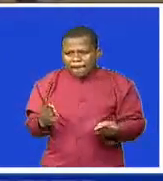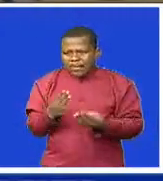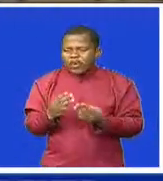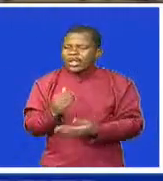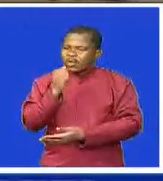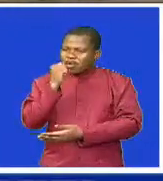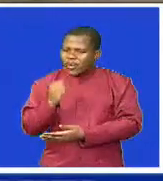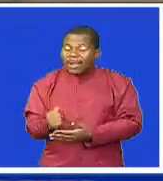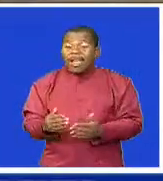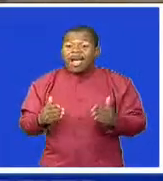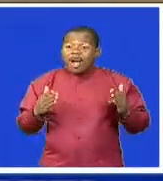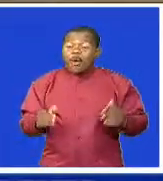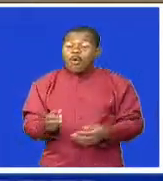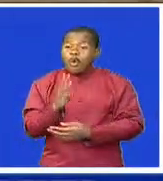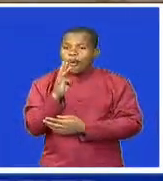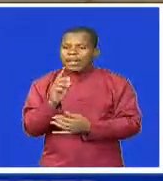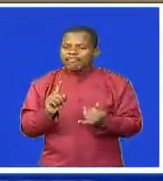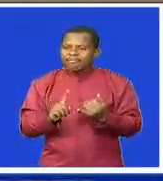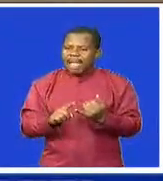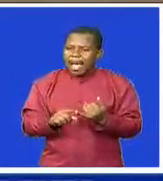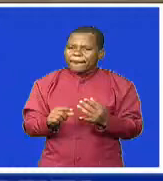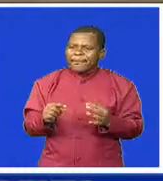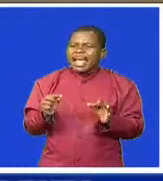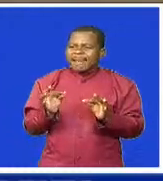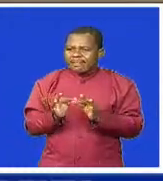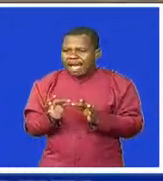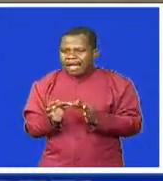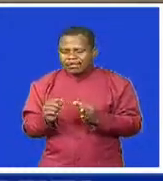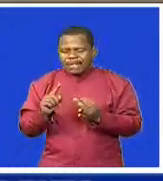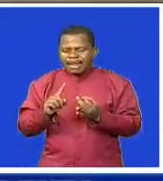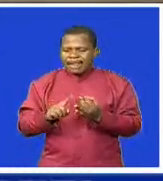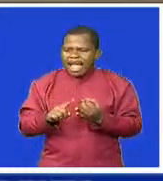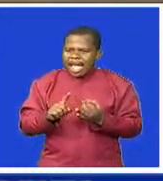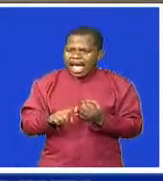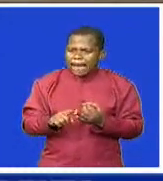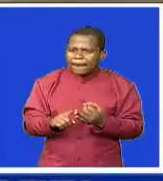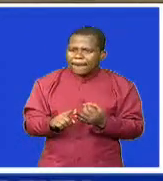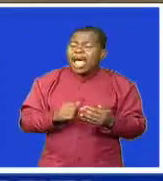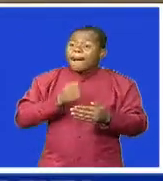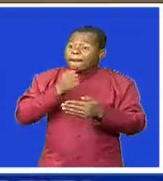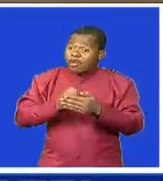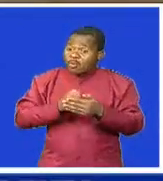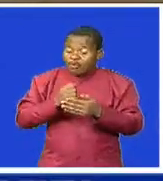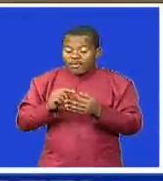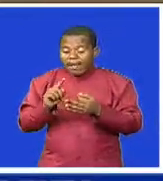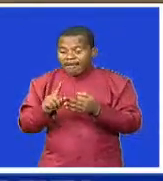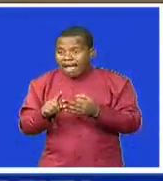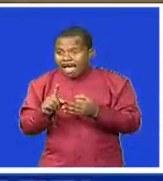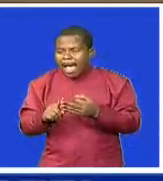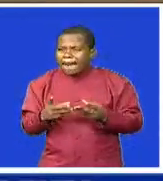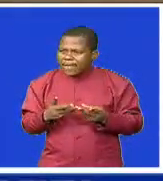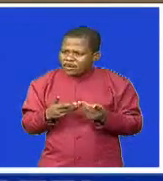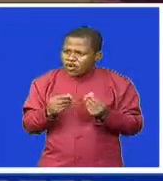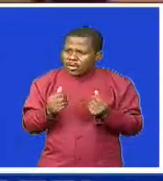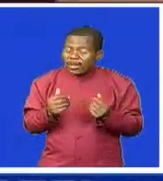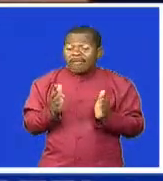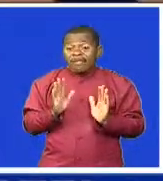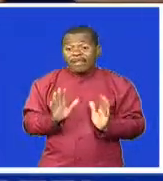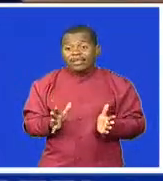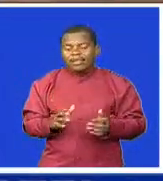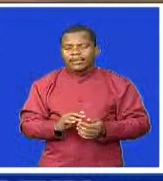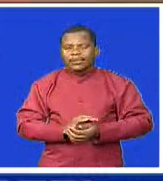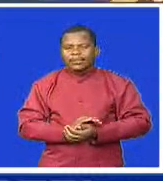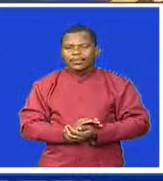included rice, mili milk beans and cooking oil amongst other things. For Eswatini TV News, I'm Demalangeni Zamini,